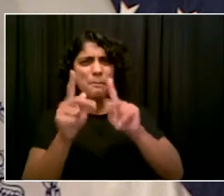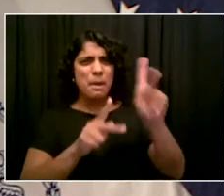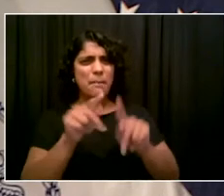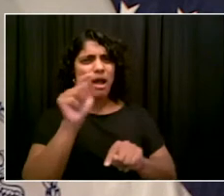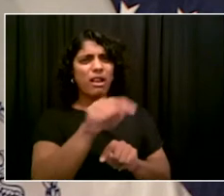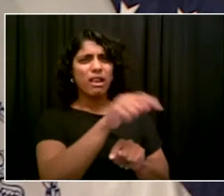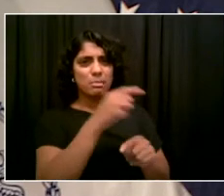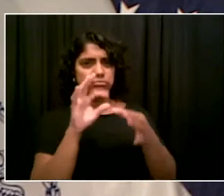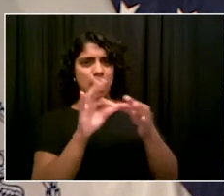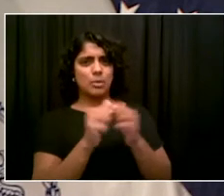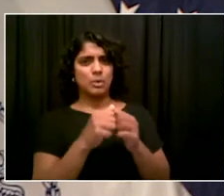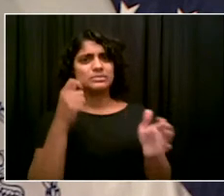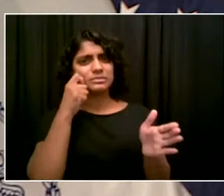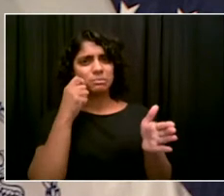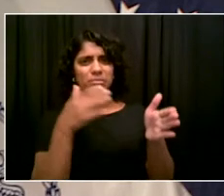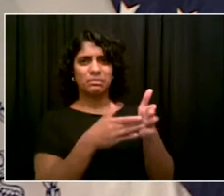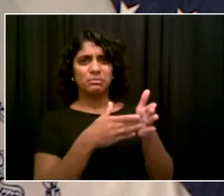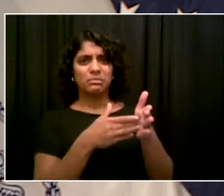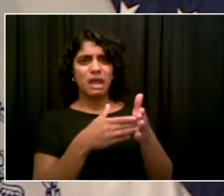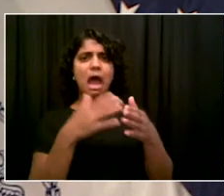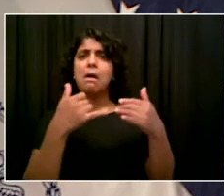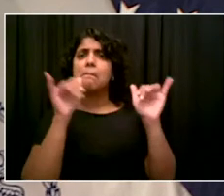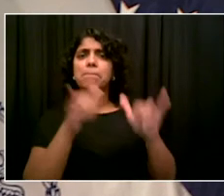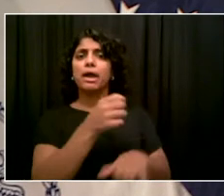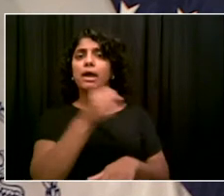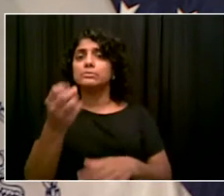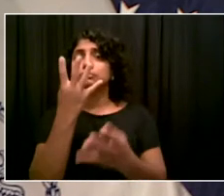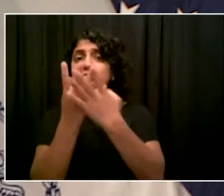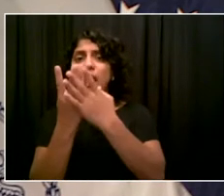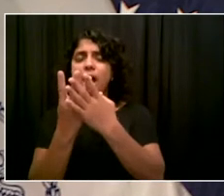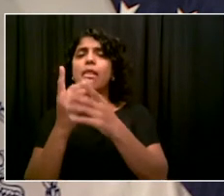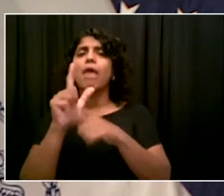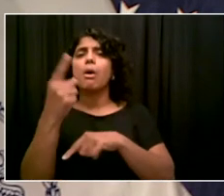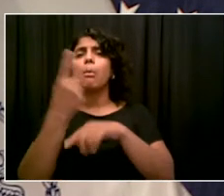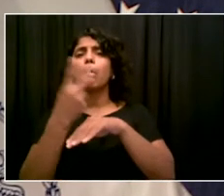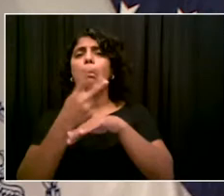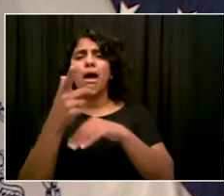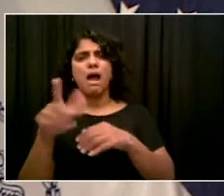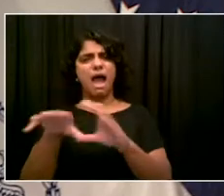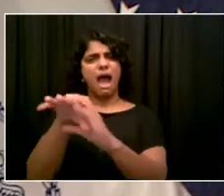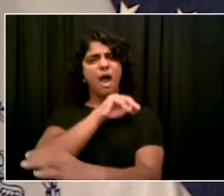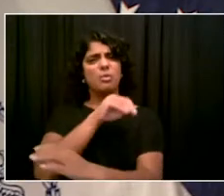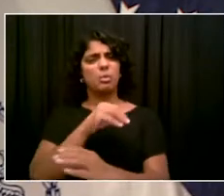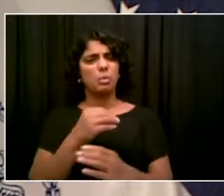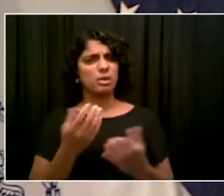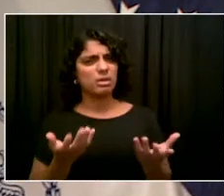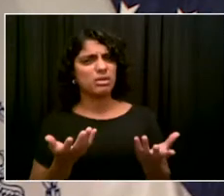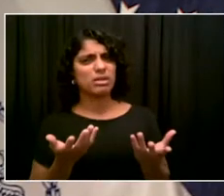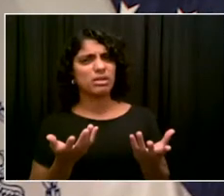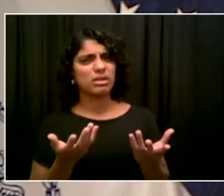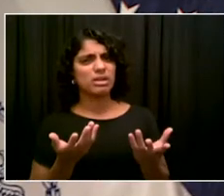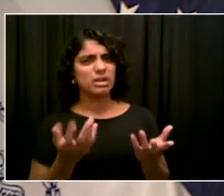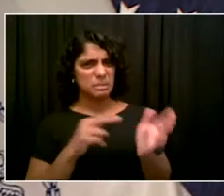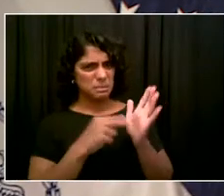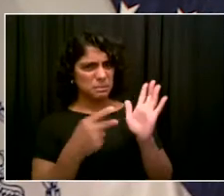is working speaks about using the courts to create financial consequences for perpetrators of hate crimes, such as garnishing their wages, freezing